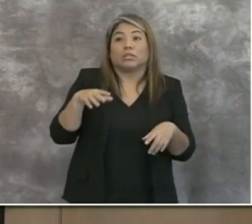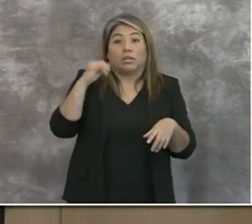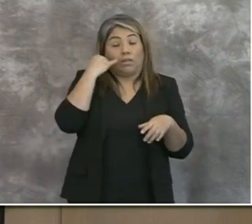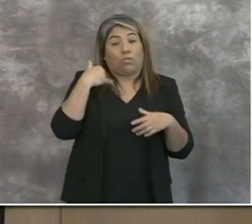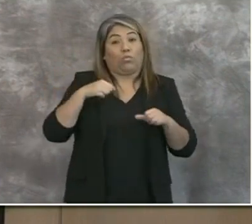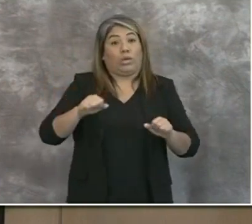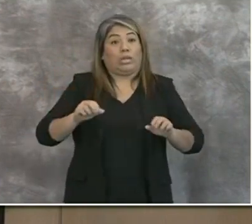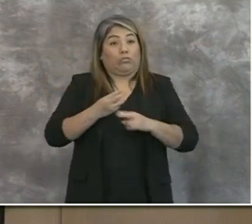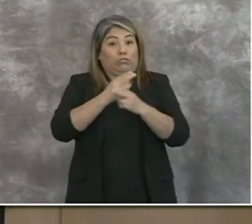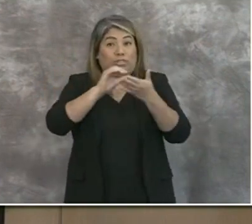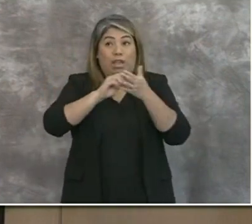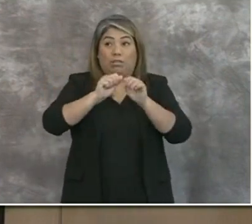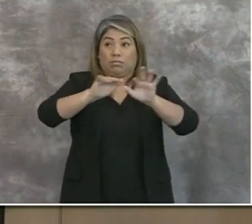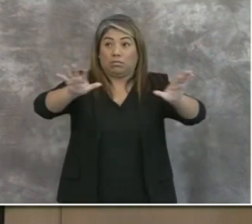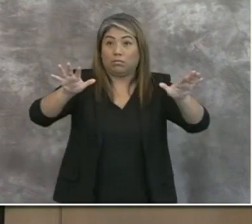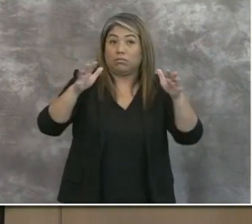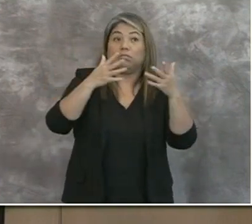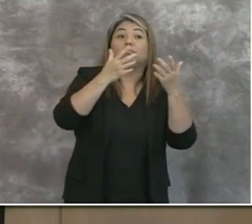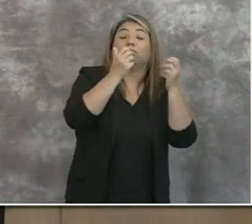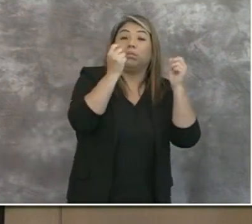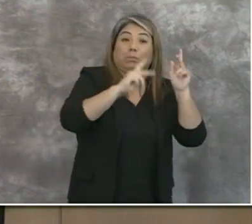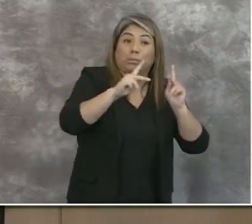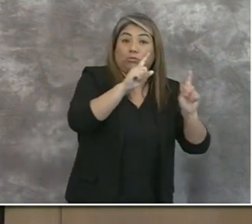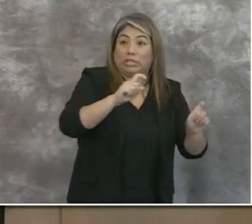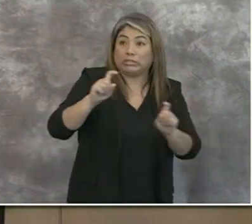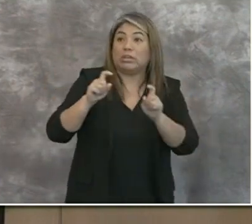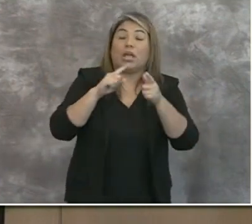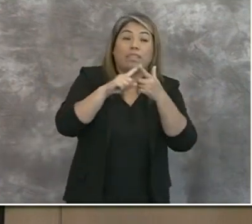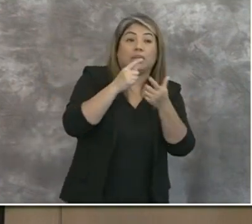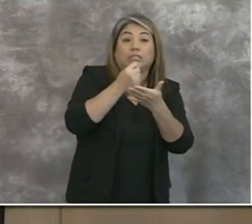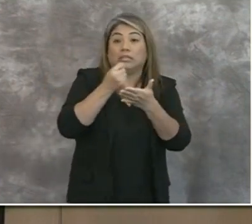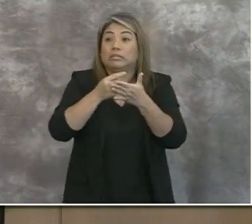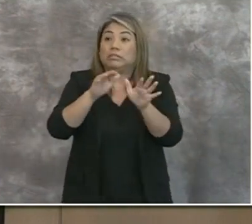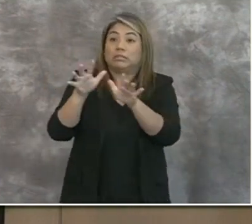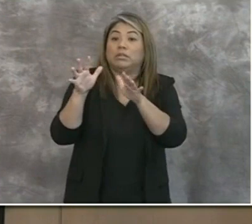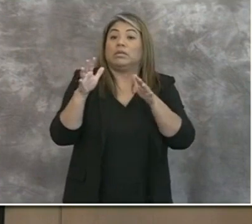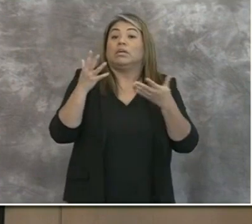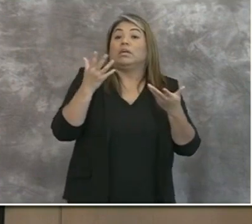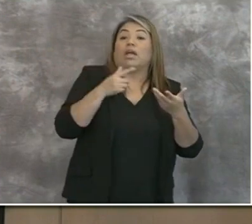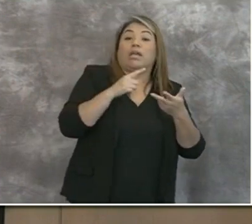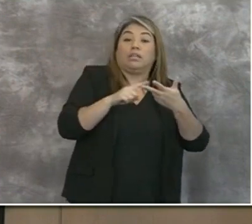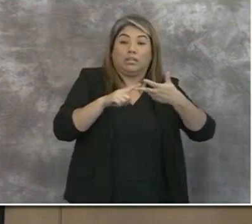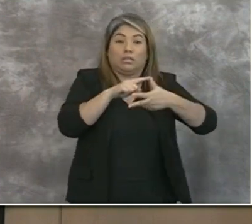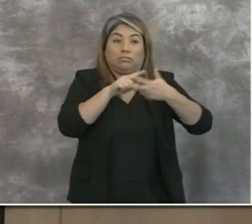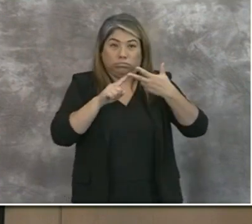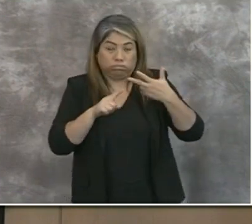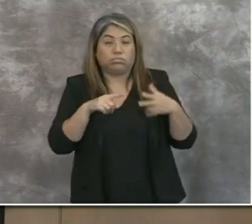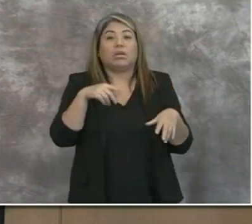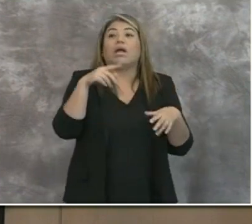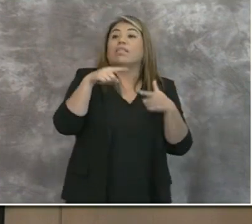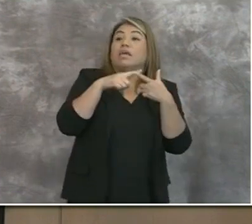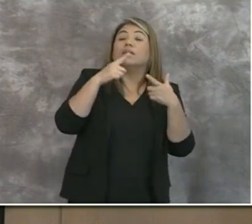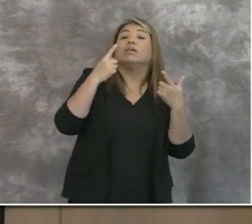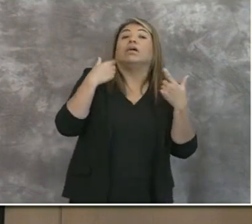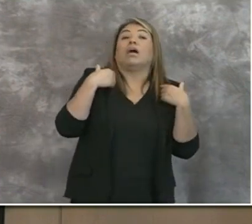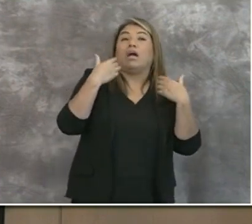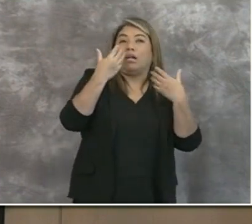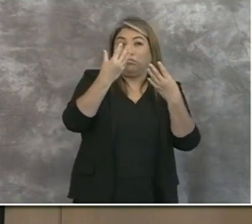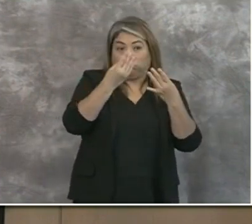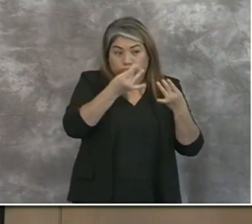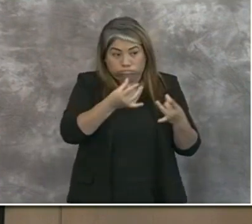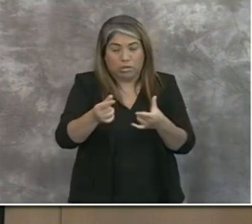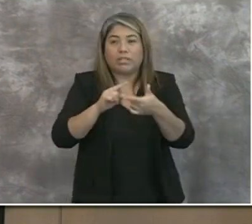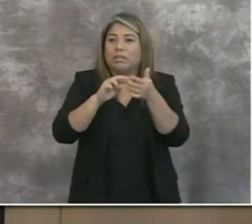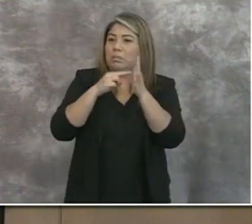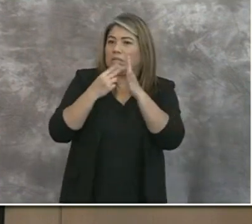those things and we have the testing, the tracing, and the treatment going, that gives us our best hope of a smooth and even recovery. And